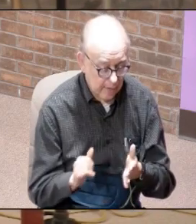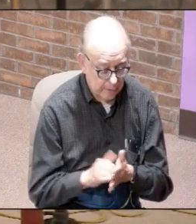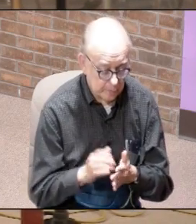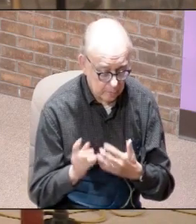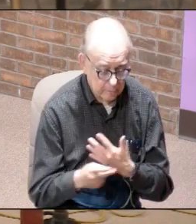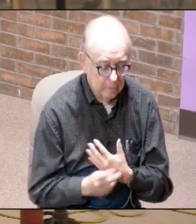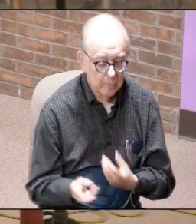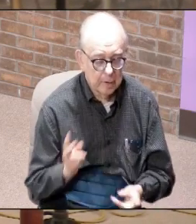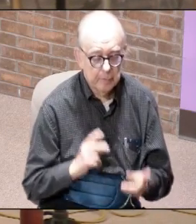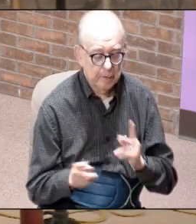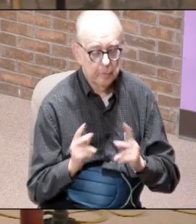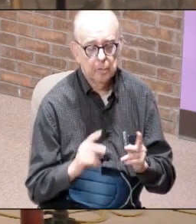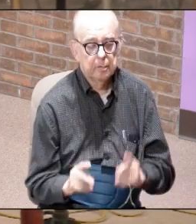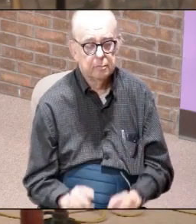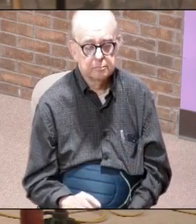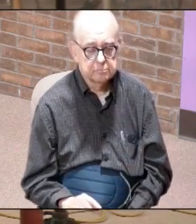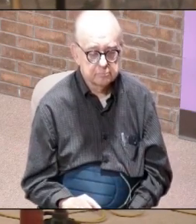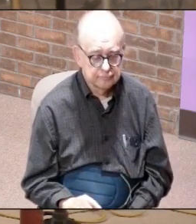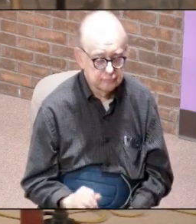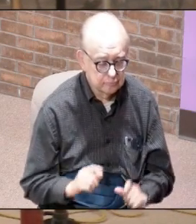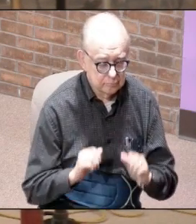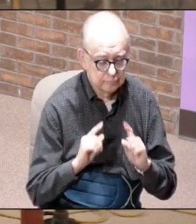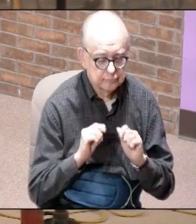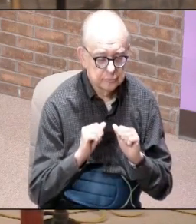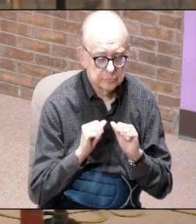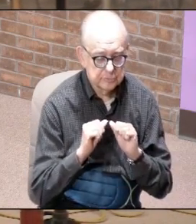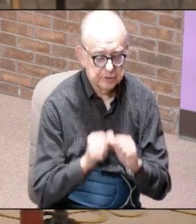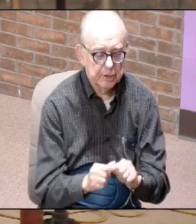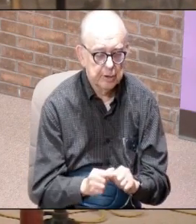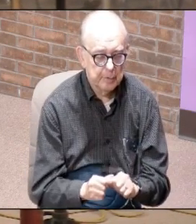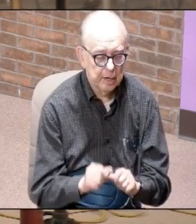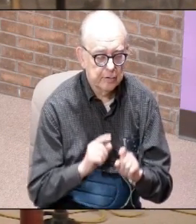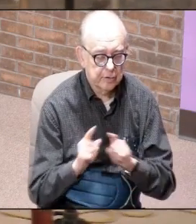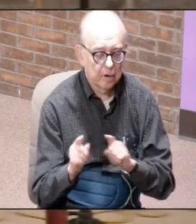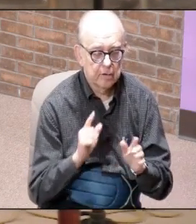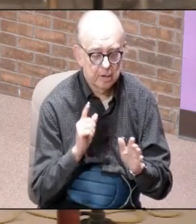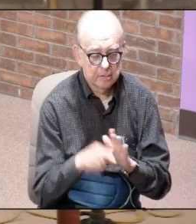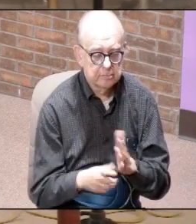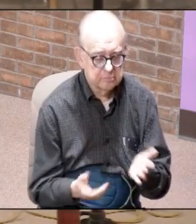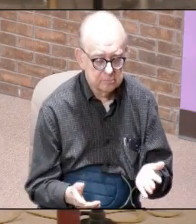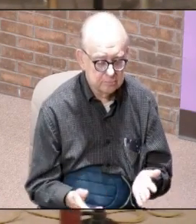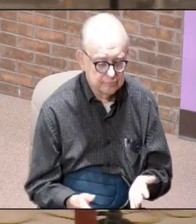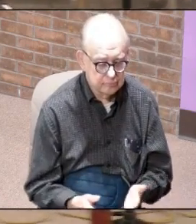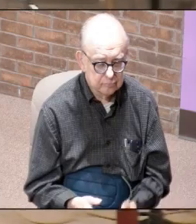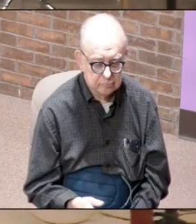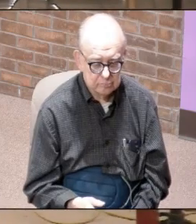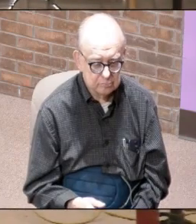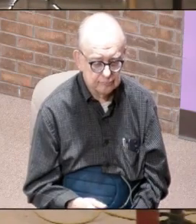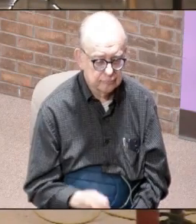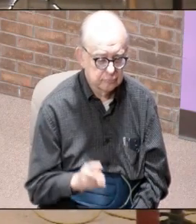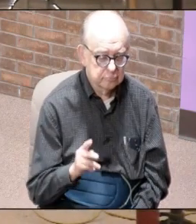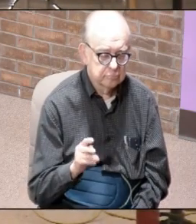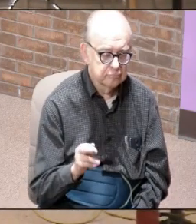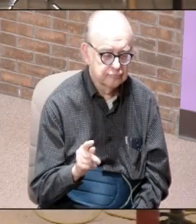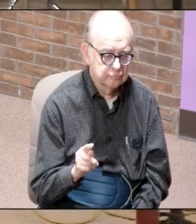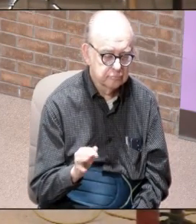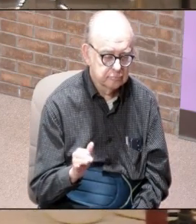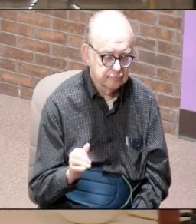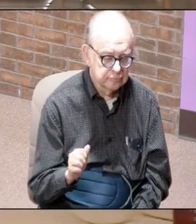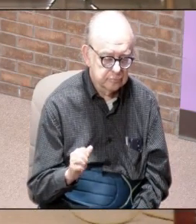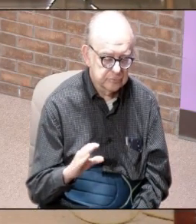idol a lot of people uh went on to become stars uh mandesa uh kelly clarkson